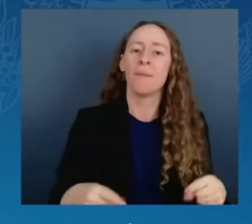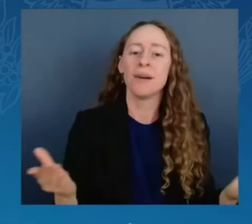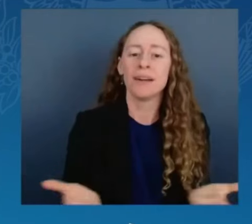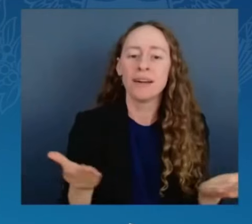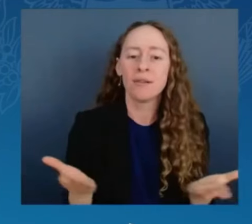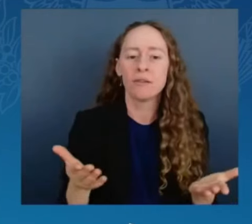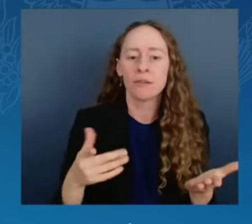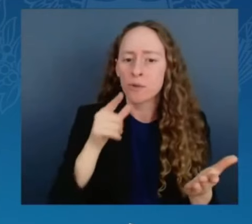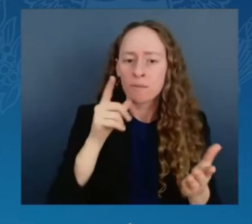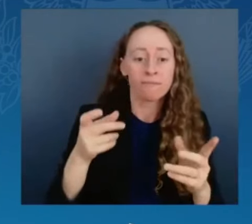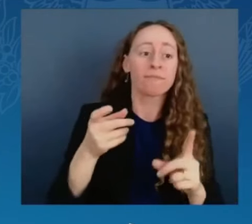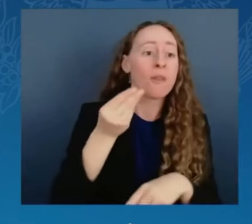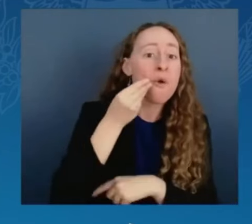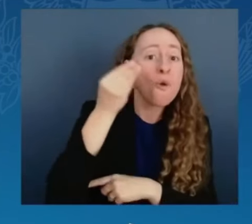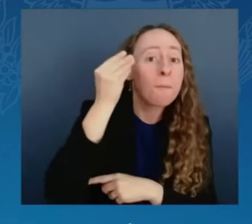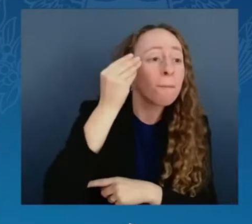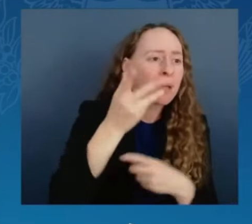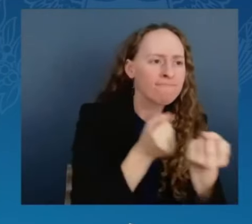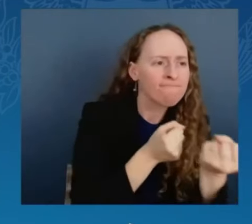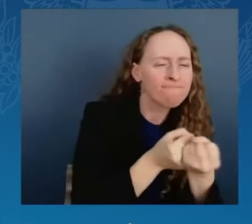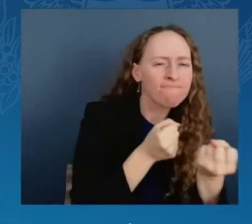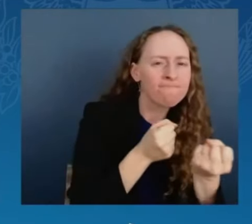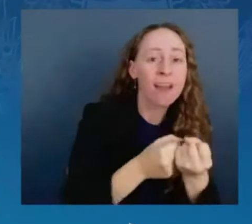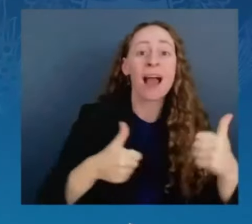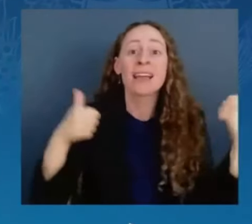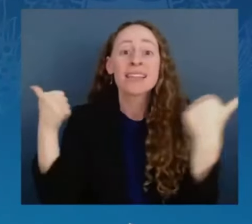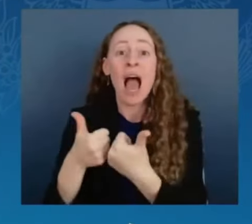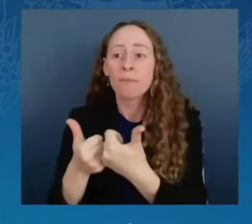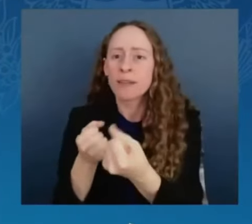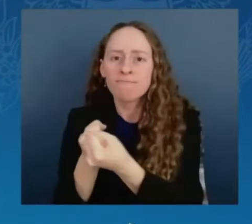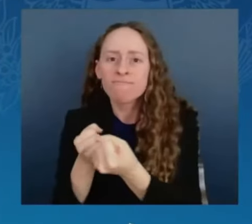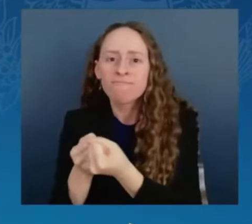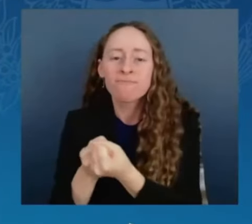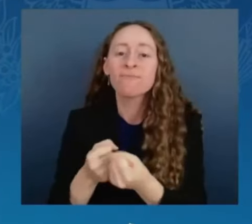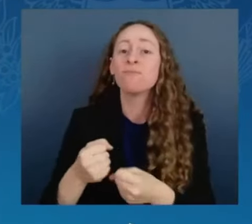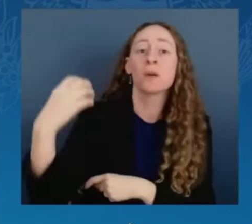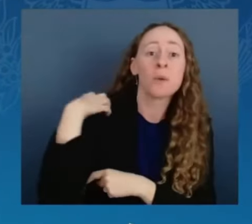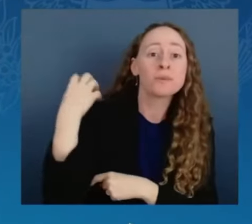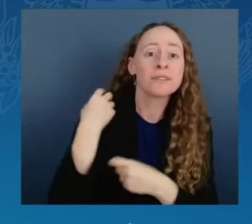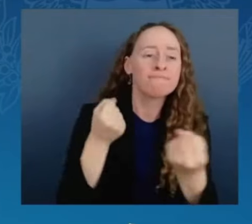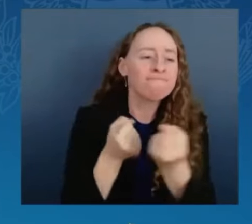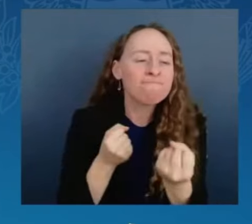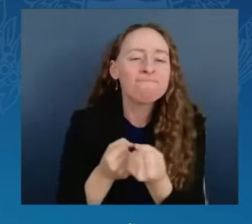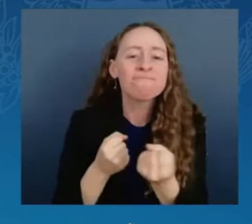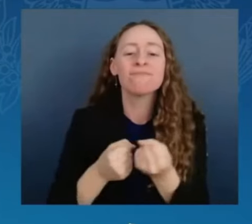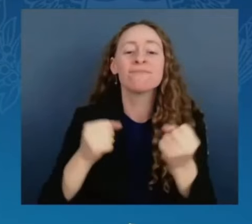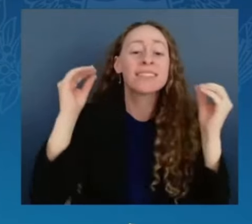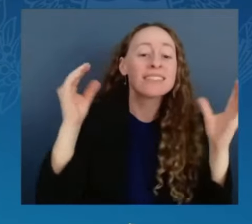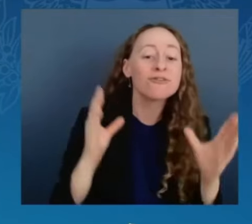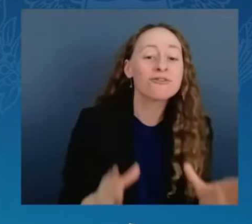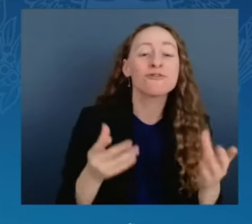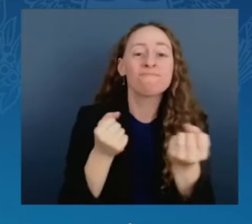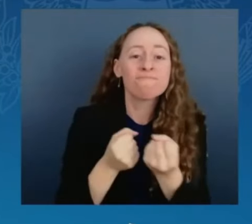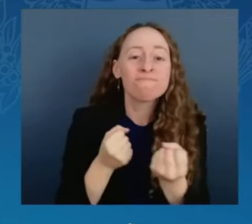friends, your family members, your coaches, your trainers and teachers who for years have cheered you on. So today,